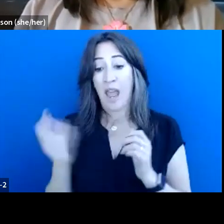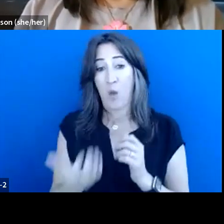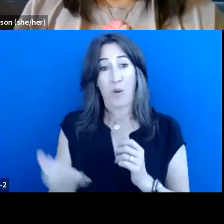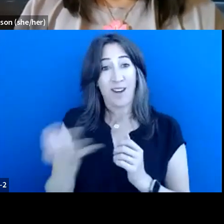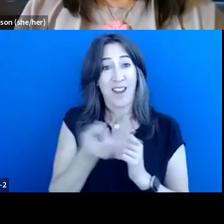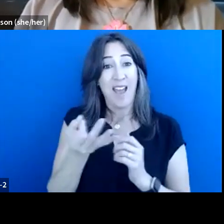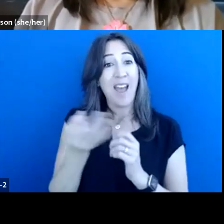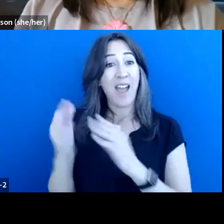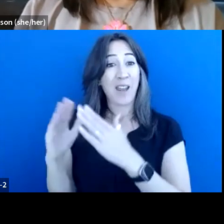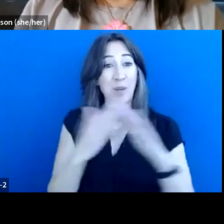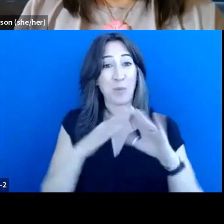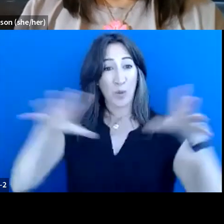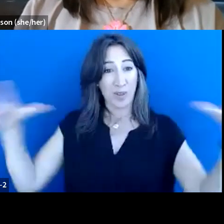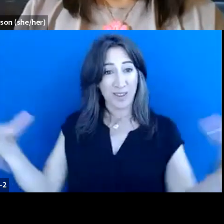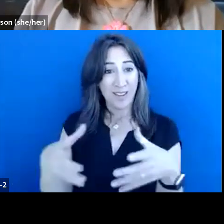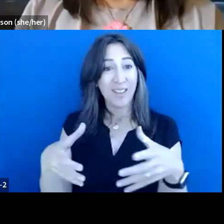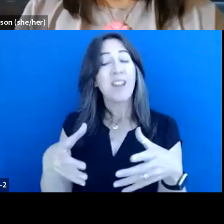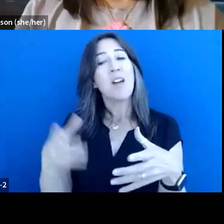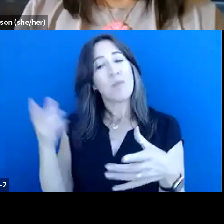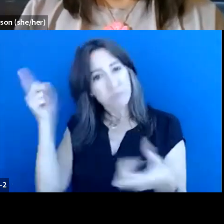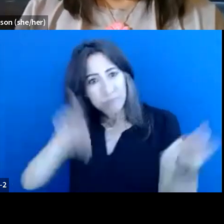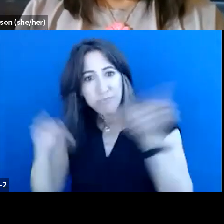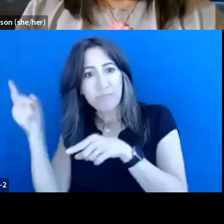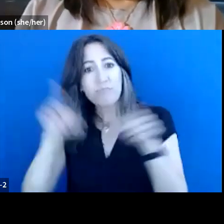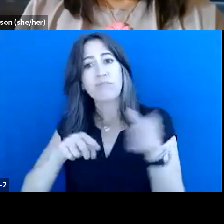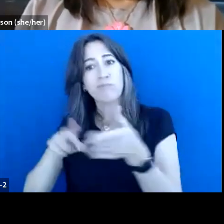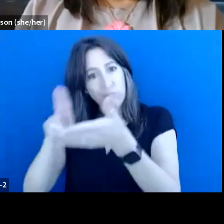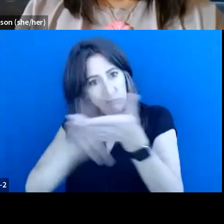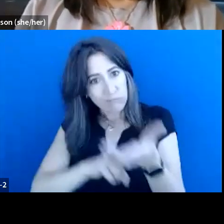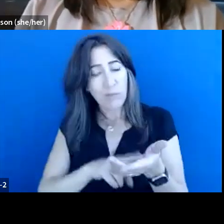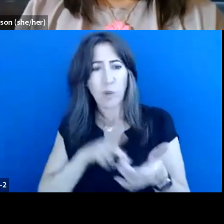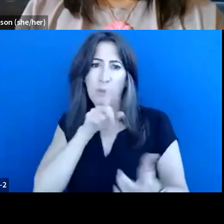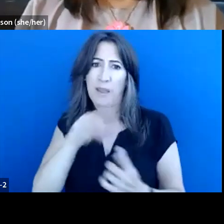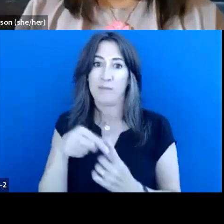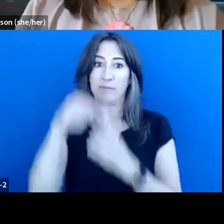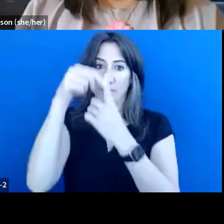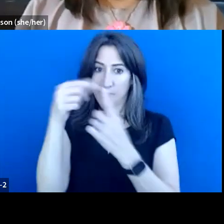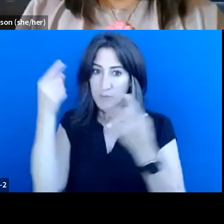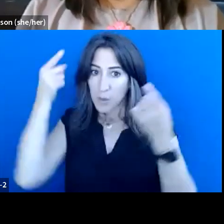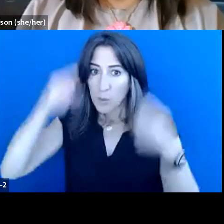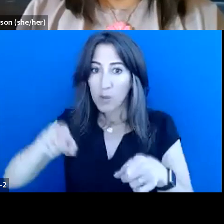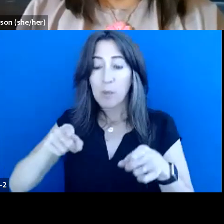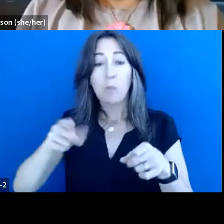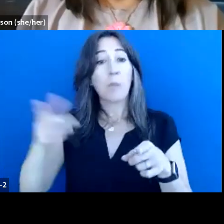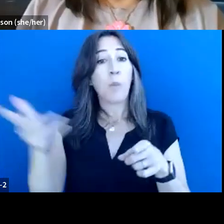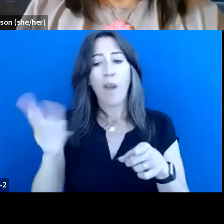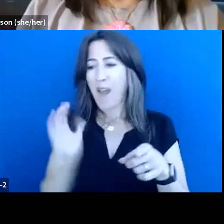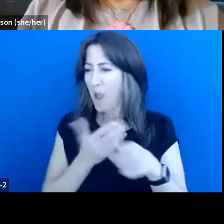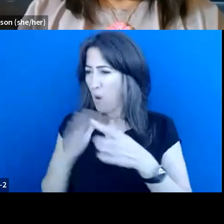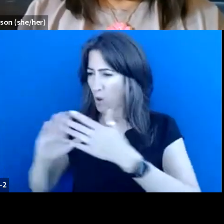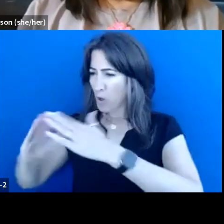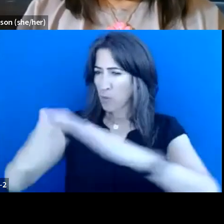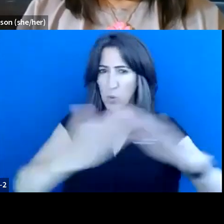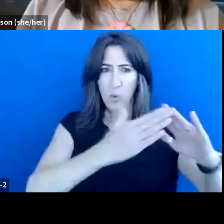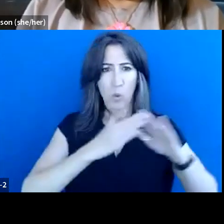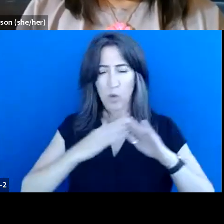it's a really unique, um, agreement. And it really was our communities coming together and trying to think